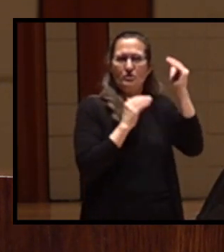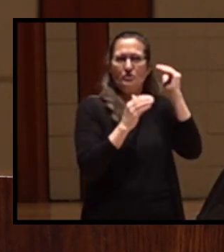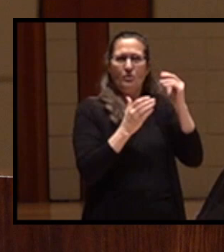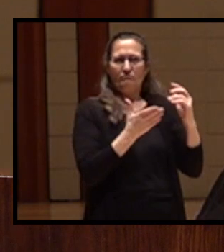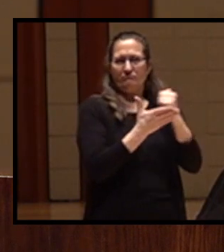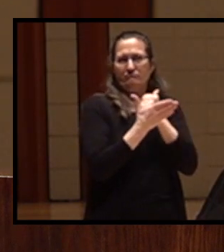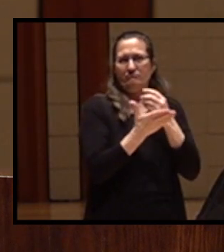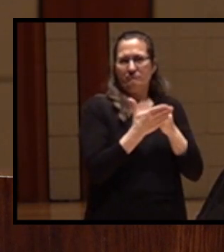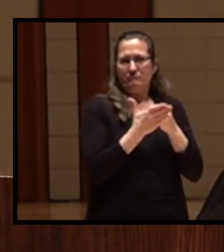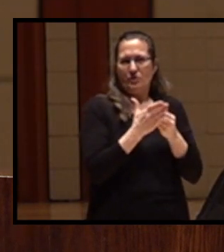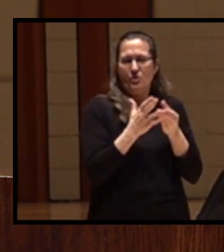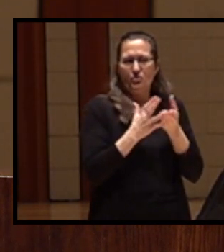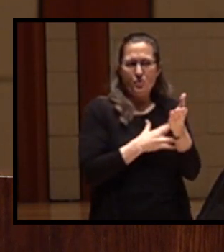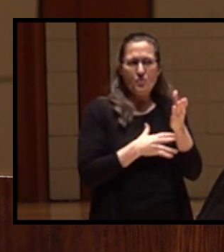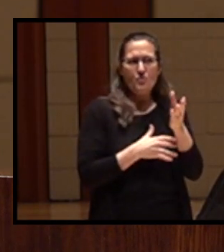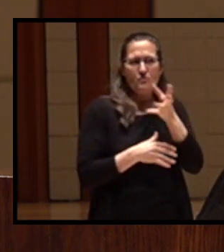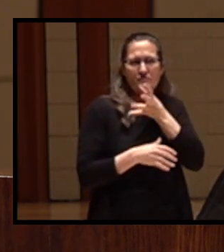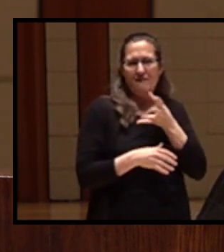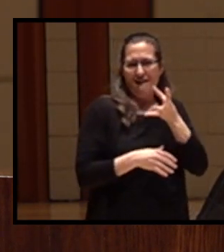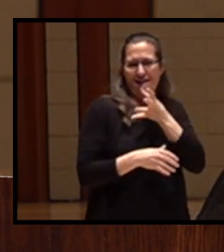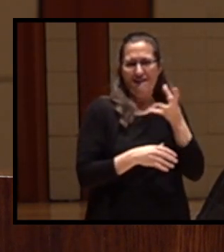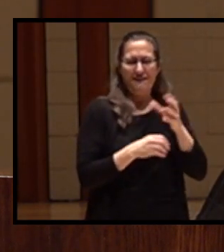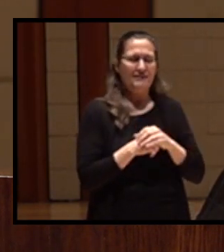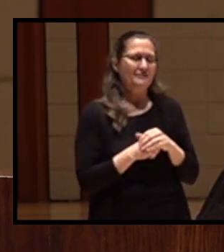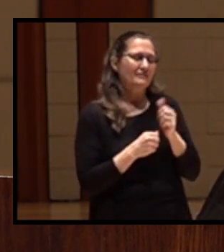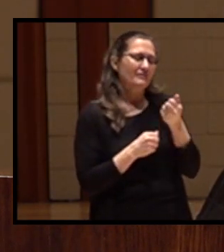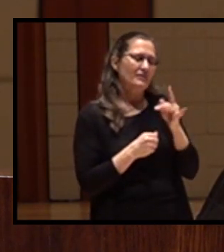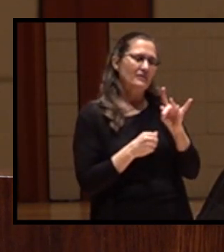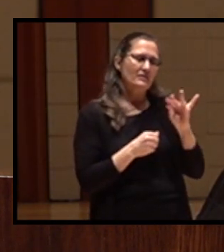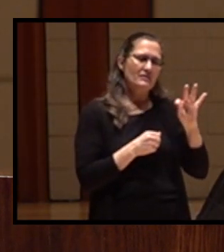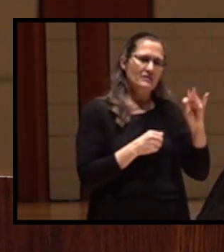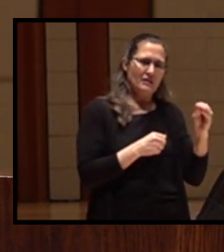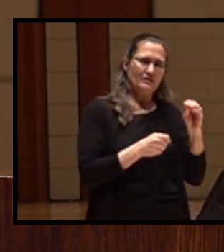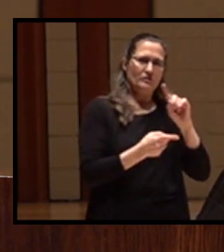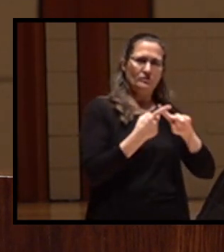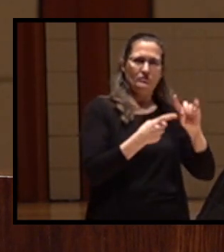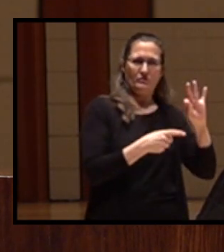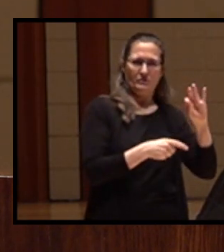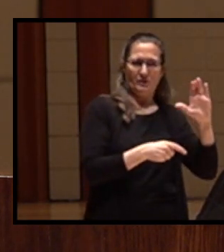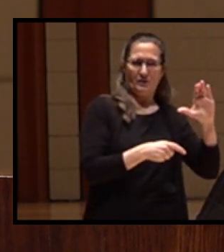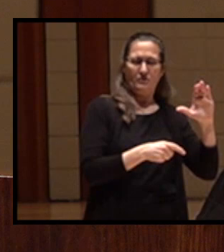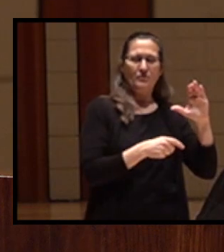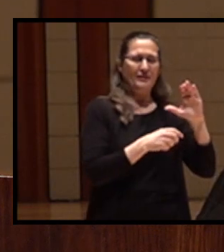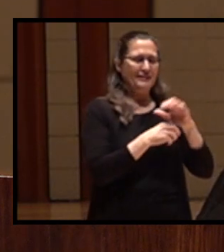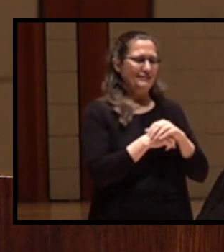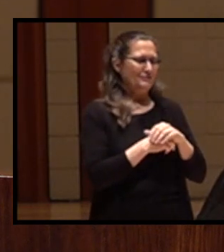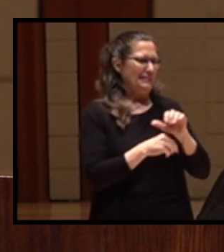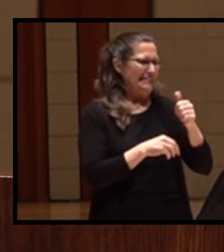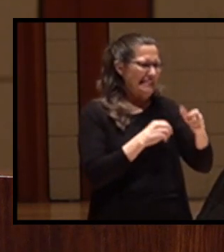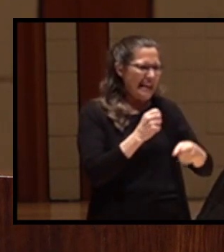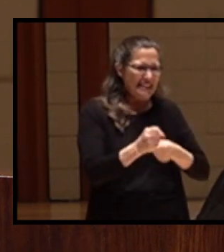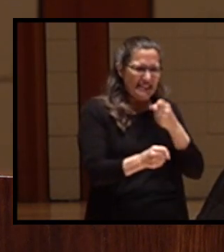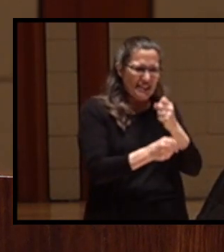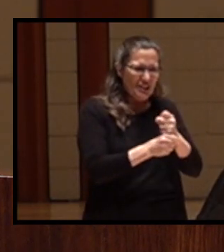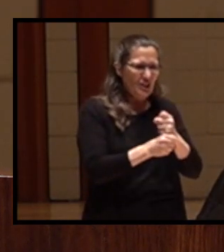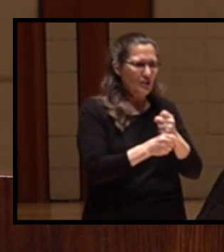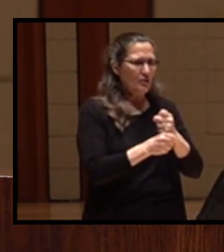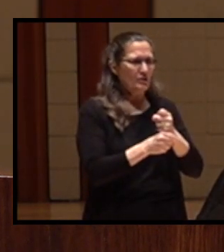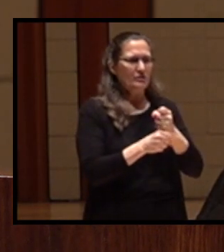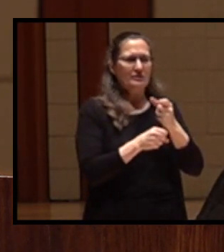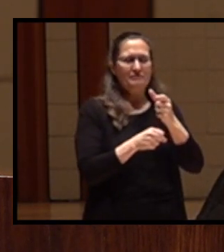Across the West, between 1890 and 1900, in only ten years, irrigated lands grew